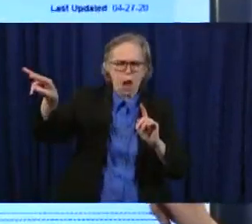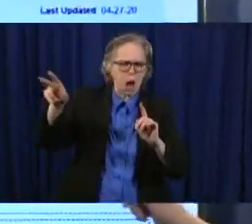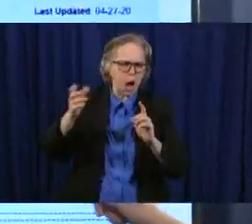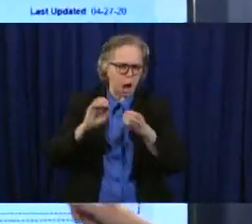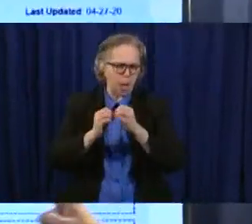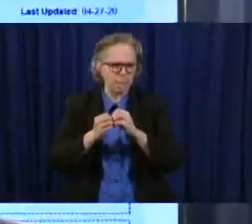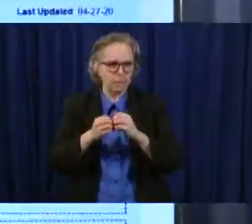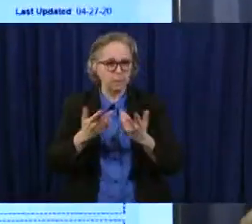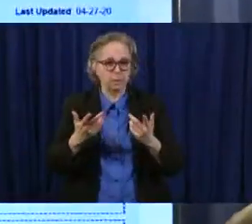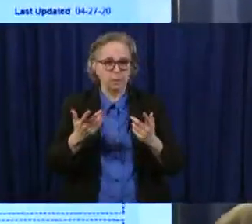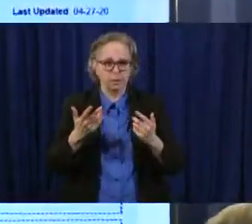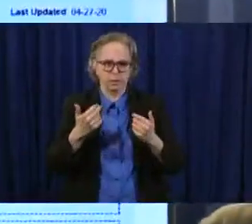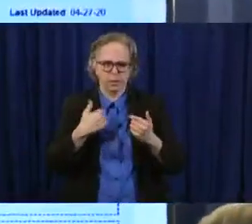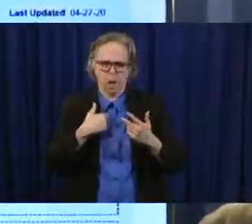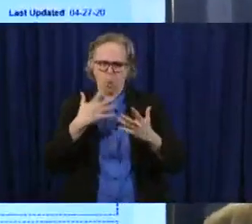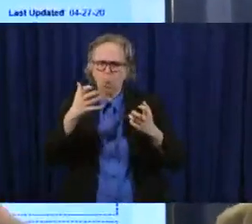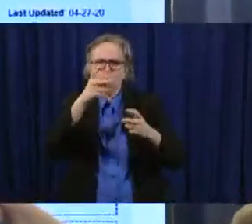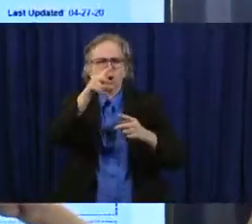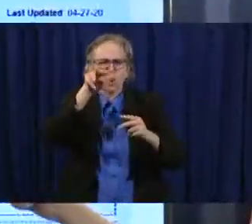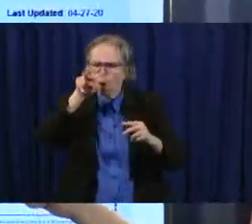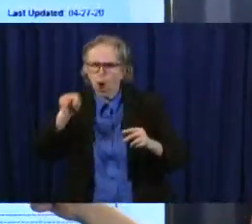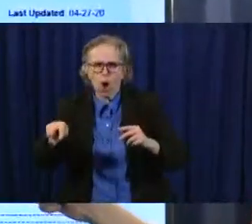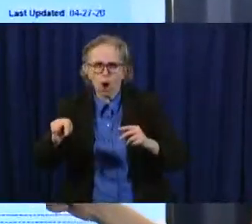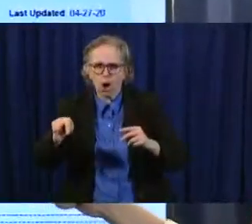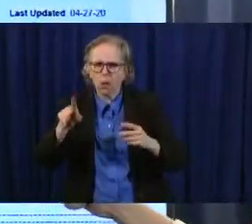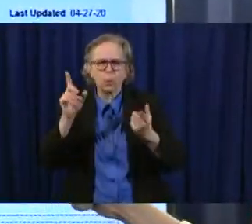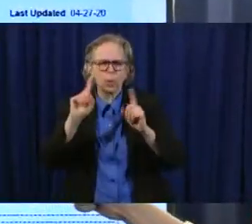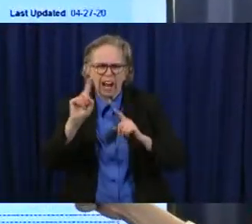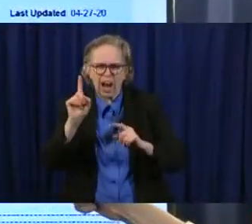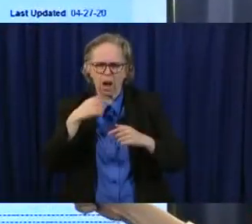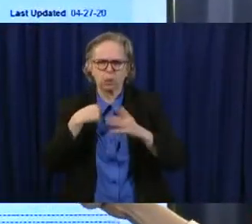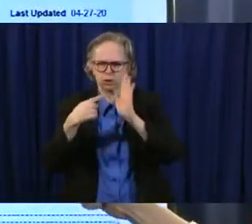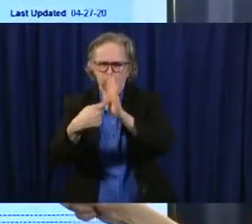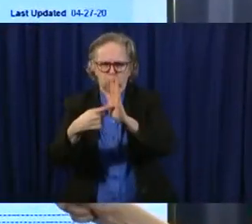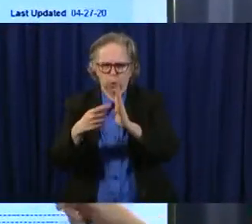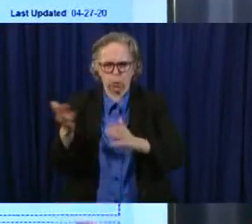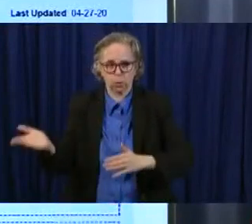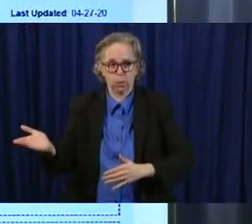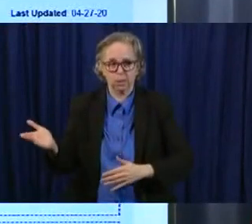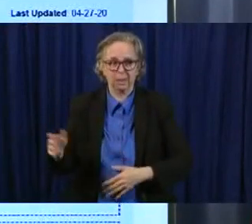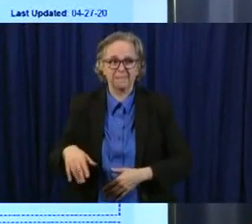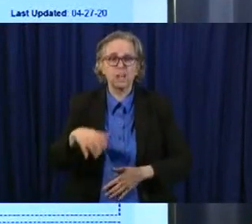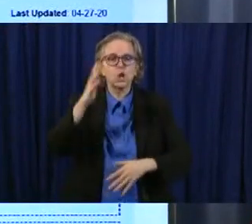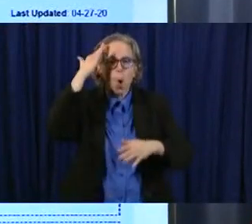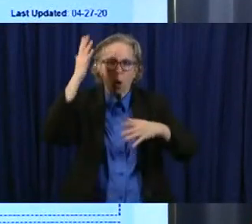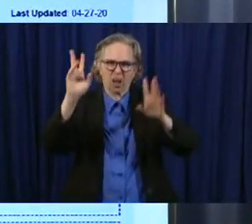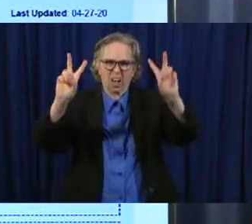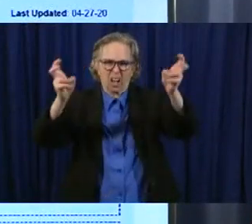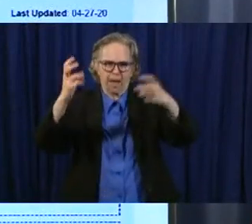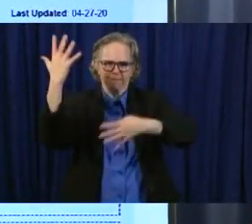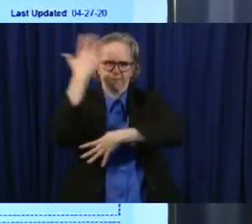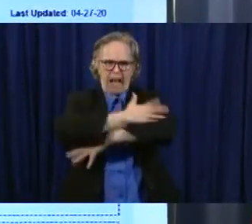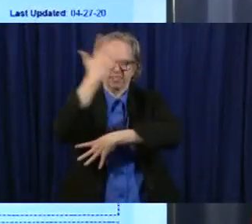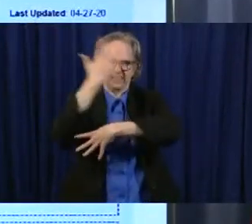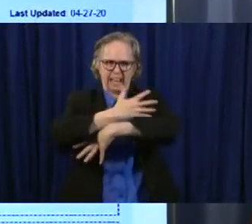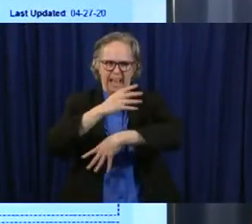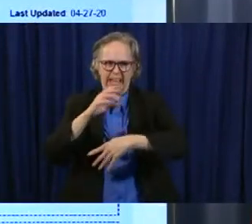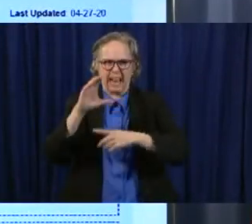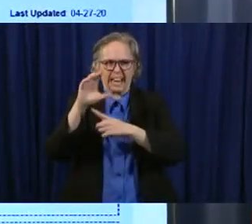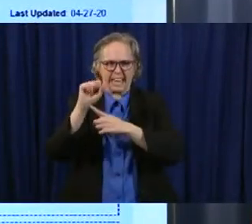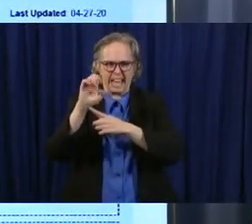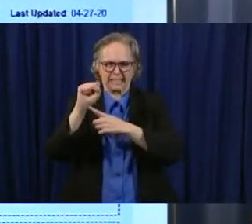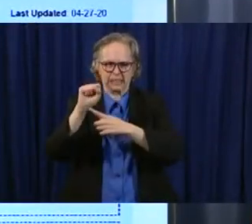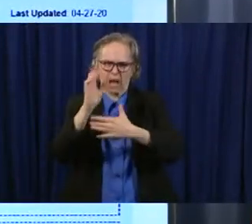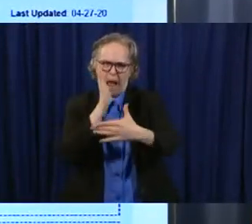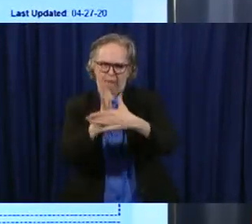is over here to this side. Five day reported case average. You go back in five days and look at what